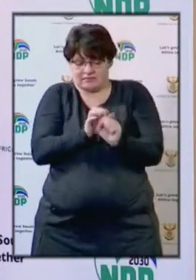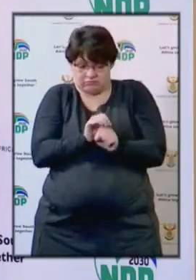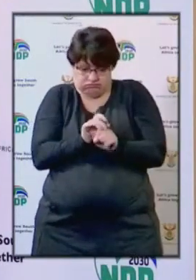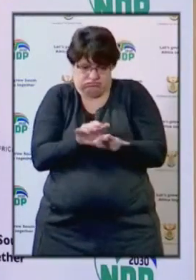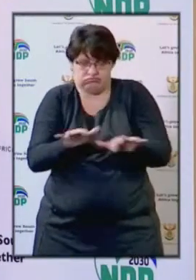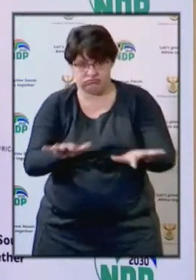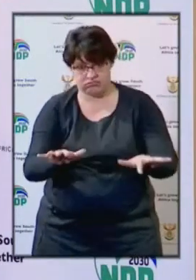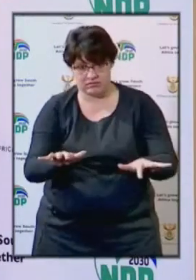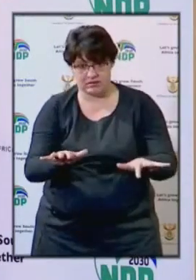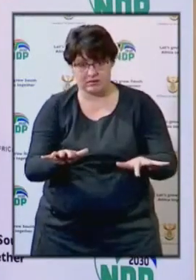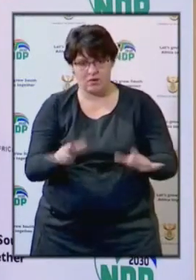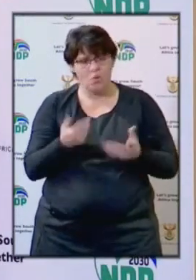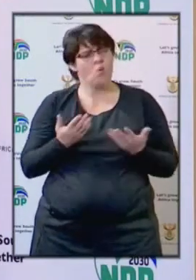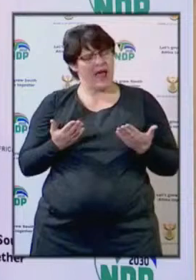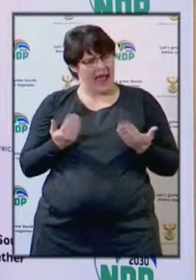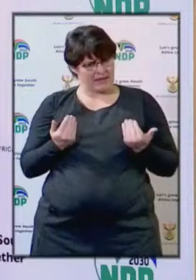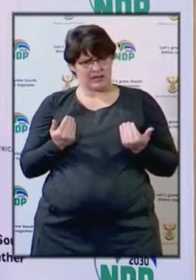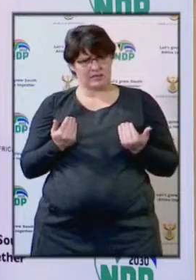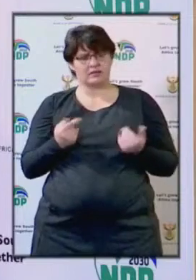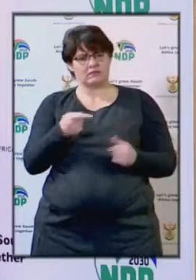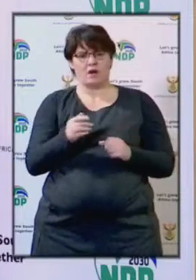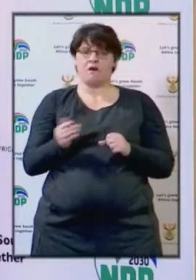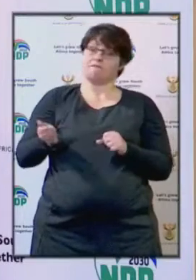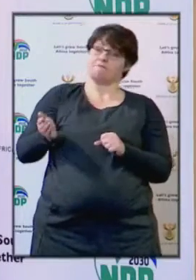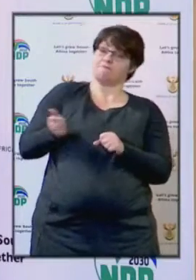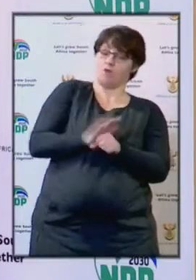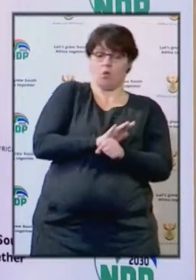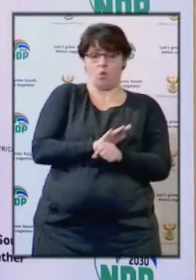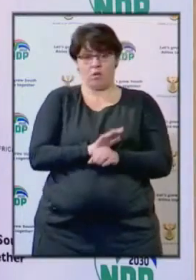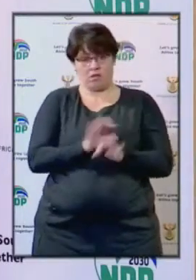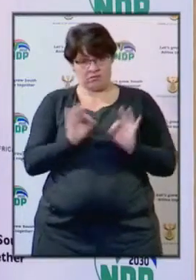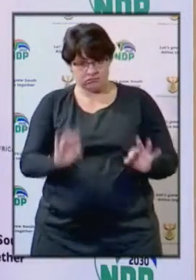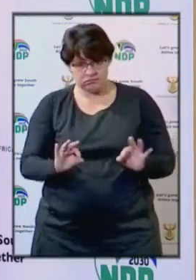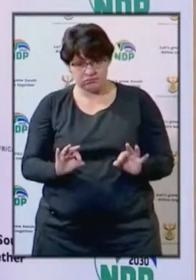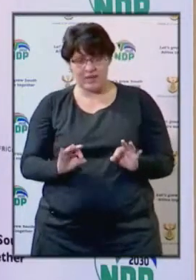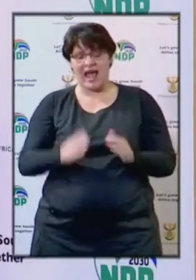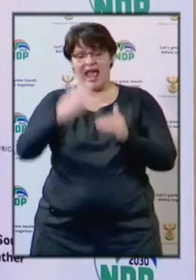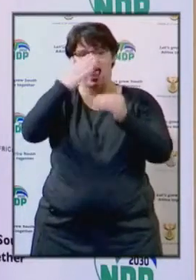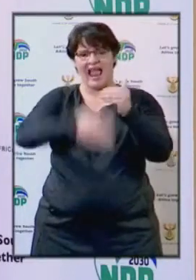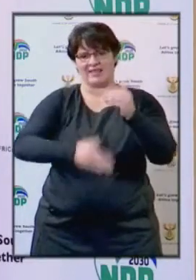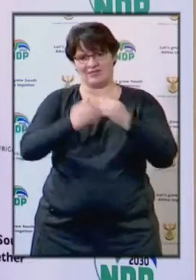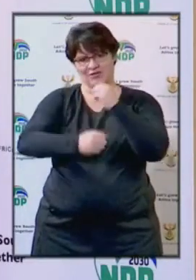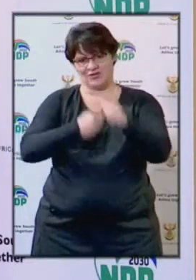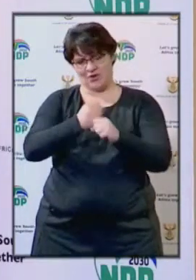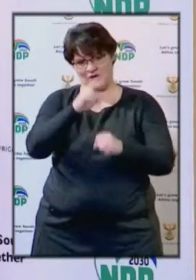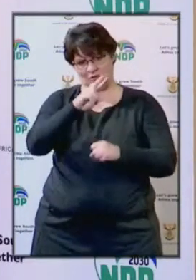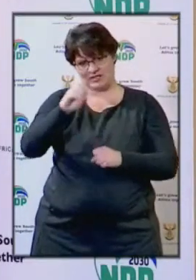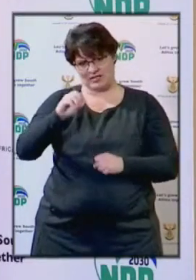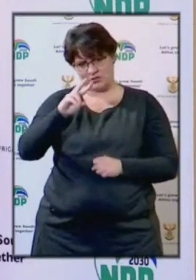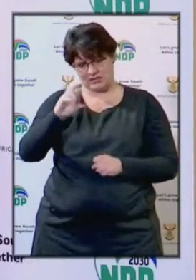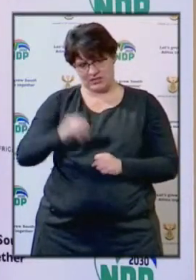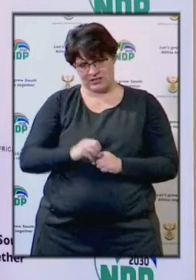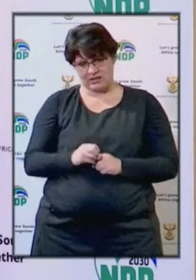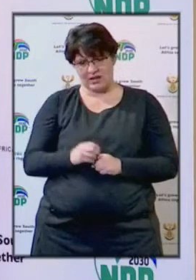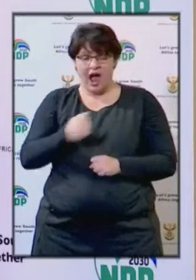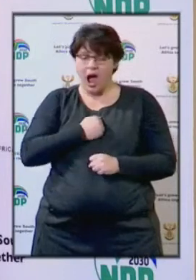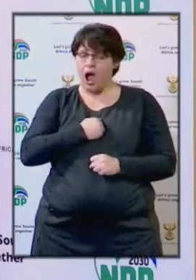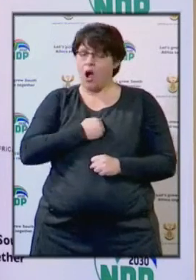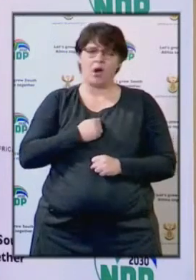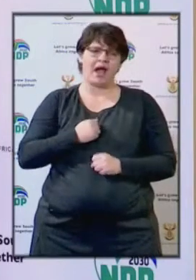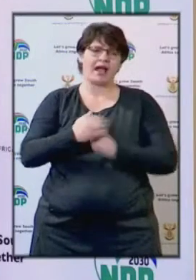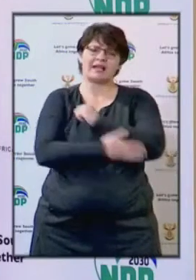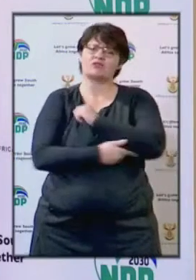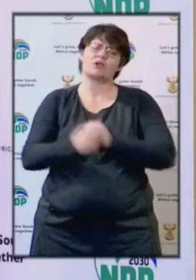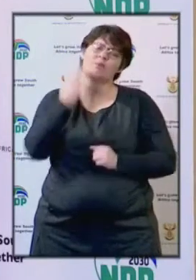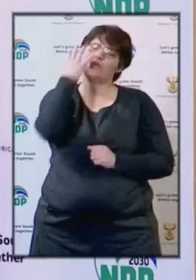we expect that the sector will only fully recover towards the end of this year. We have a beautiful country that will still be